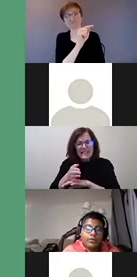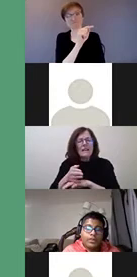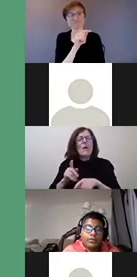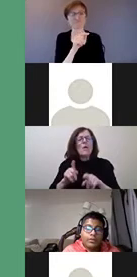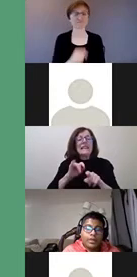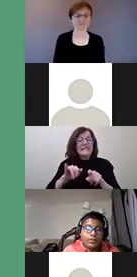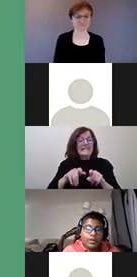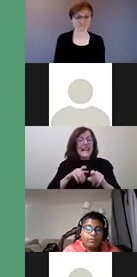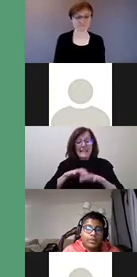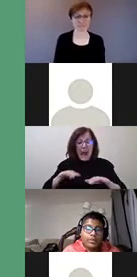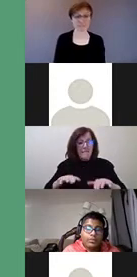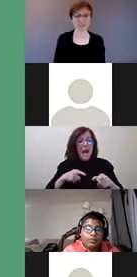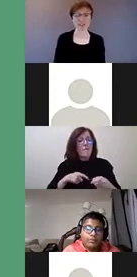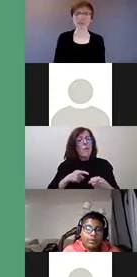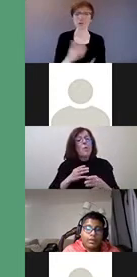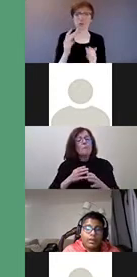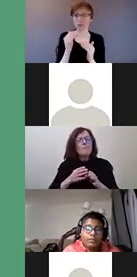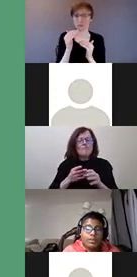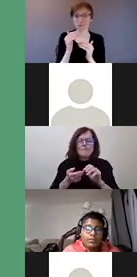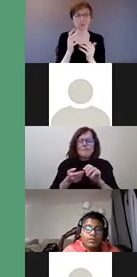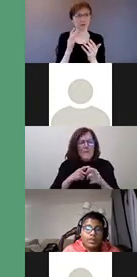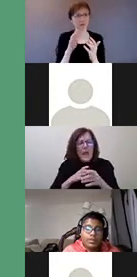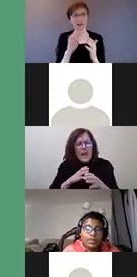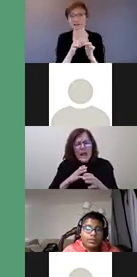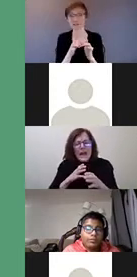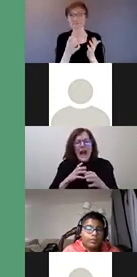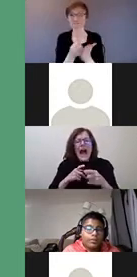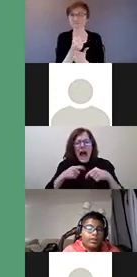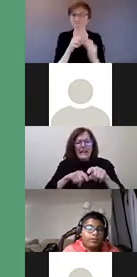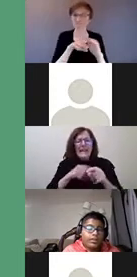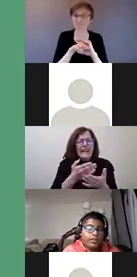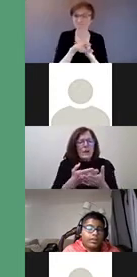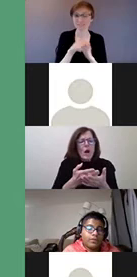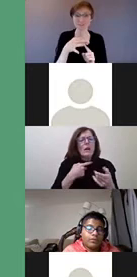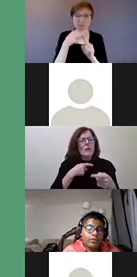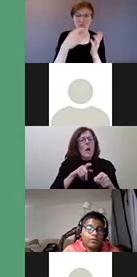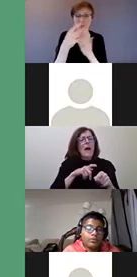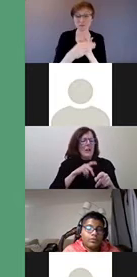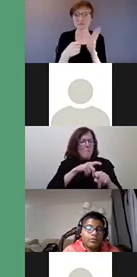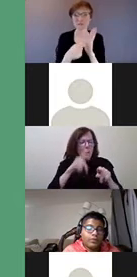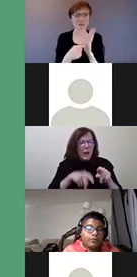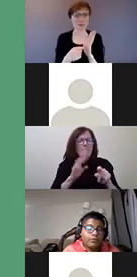various vocational and otherwise special programs, particularly in secondary schools, in some cases interfering with the pursuit of certain careers.